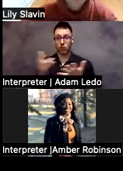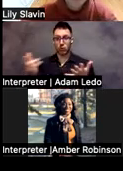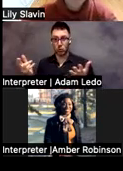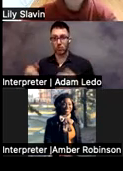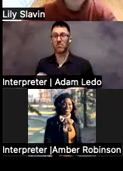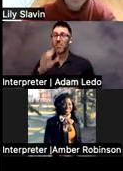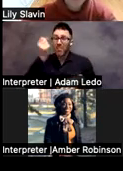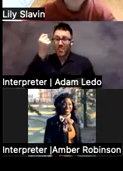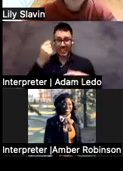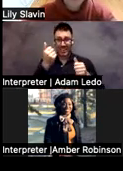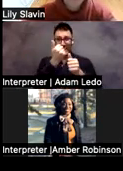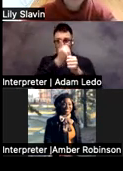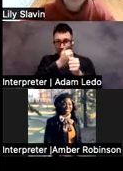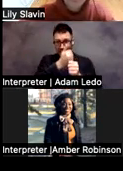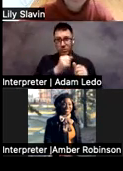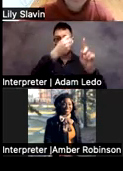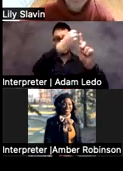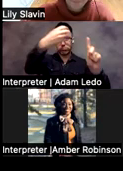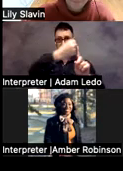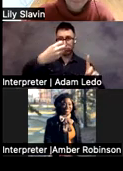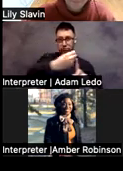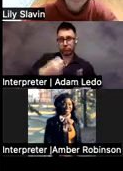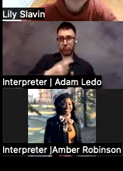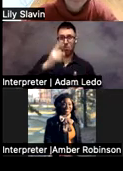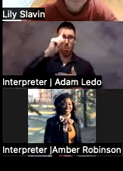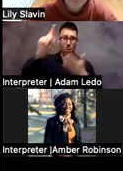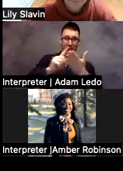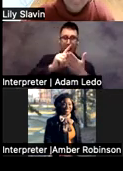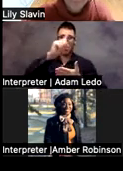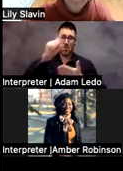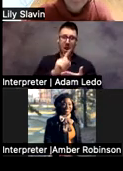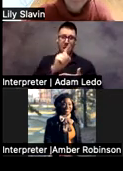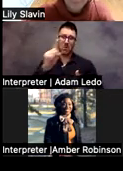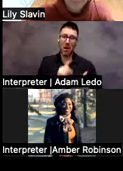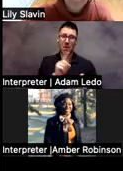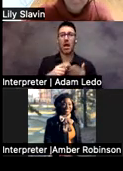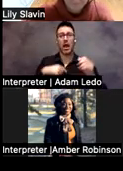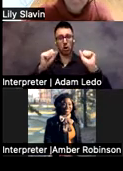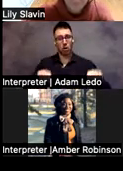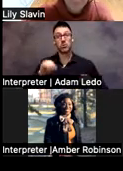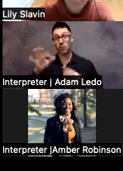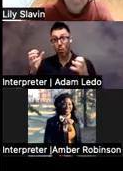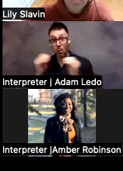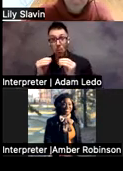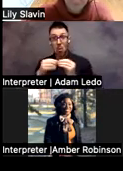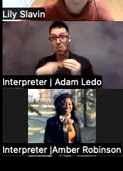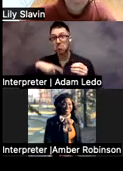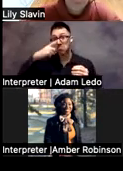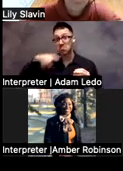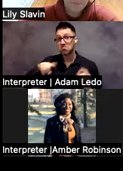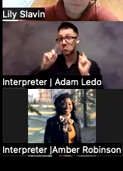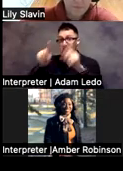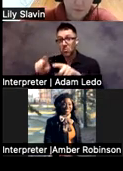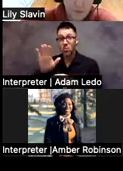-long presentation on each of these. So if you want more, I'd be happy to come into your district or your program if that would be helpful. Because